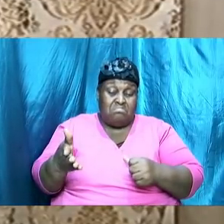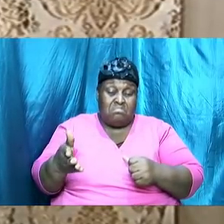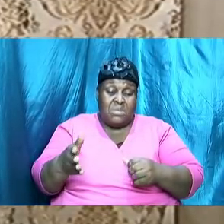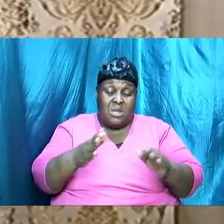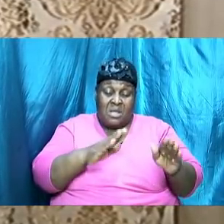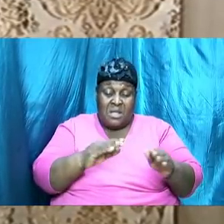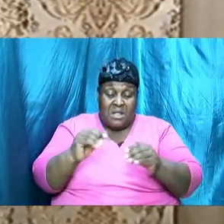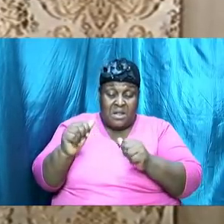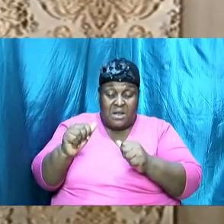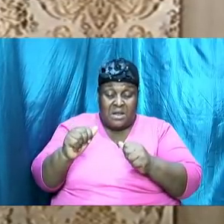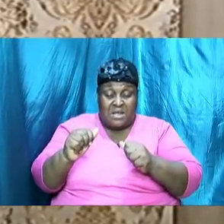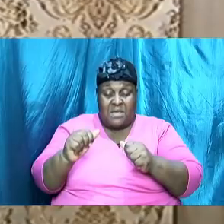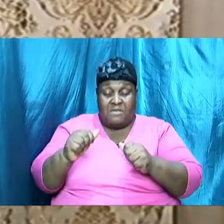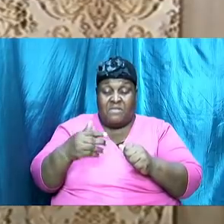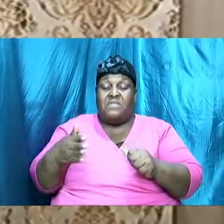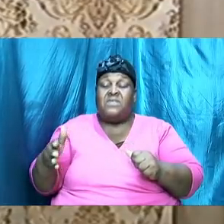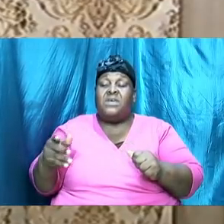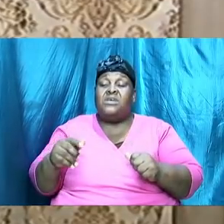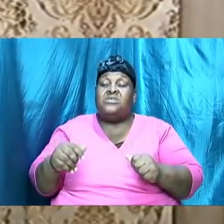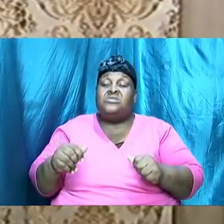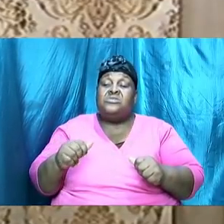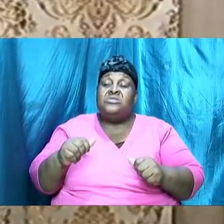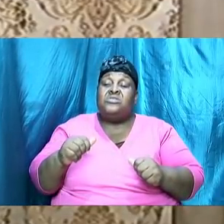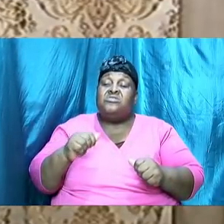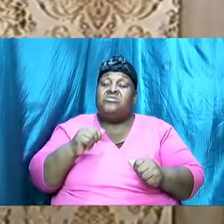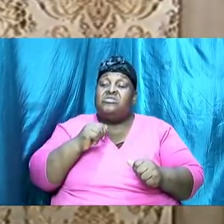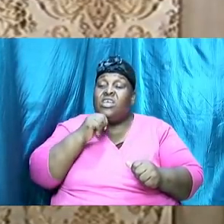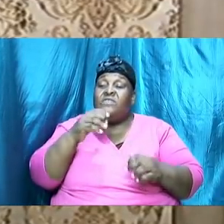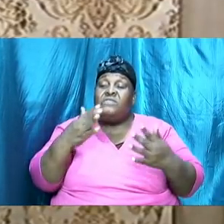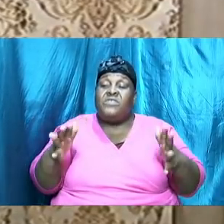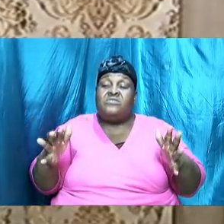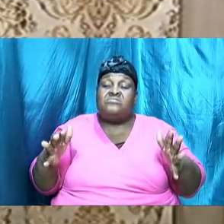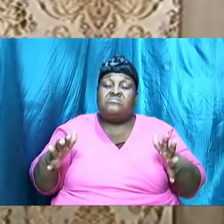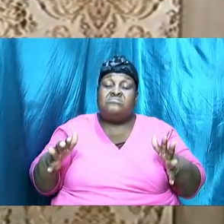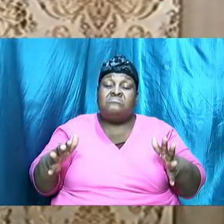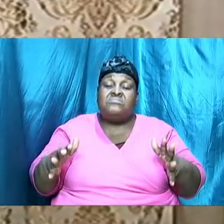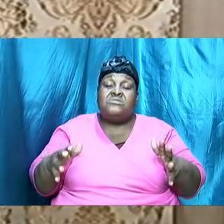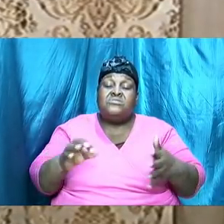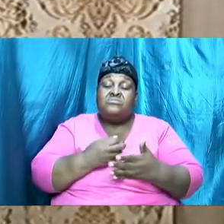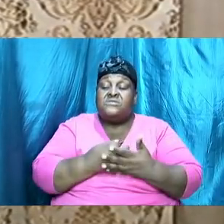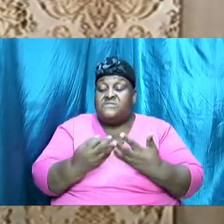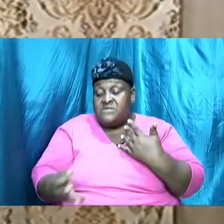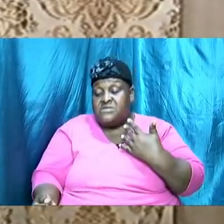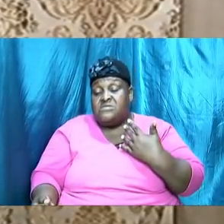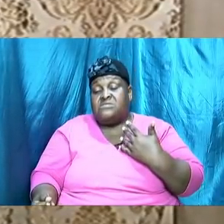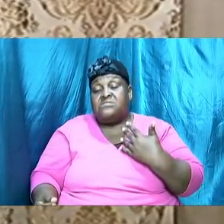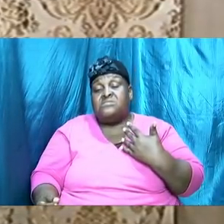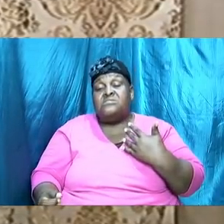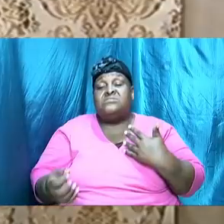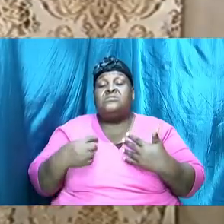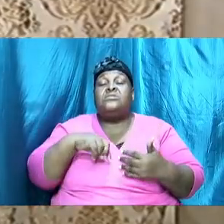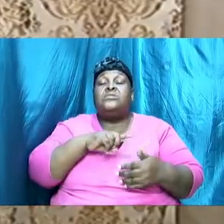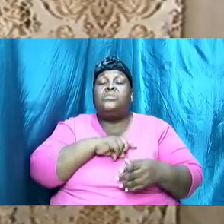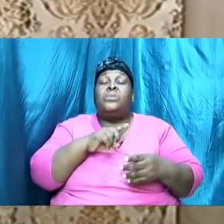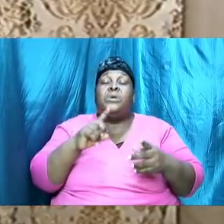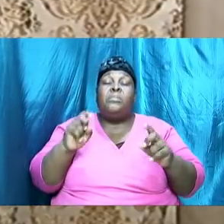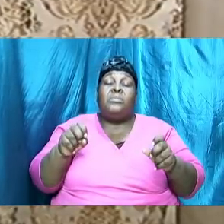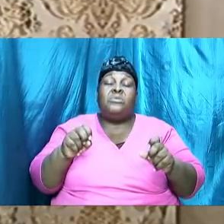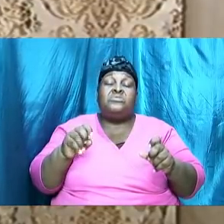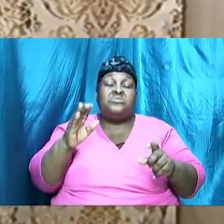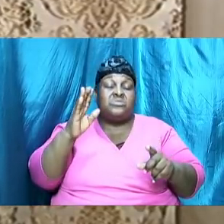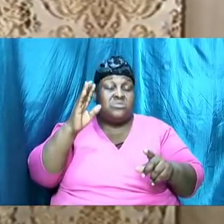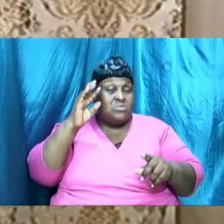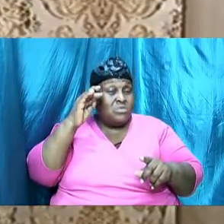things unattended it will falter it will fail and we must recognize